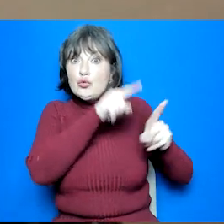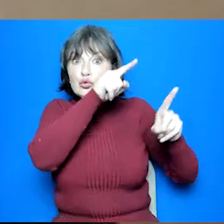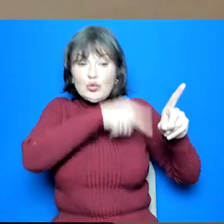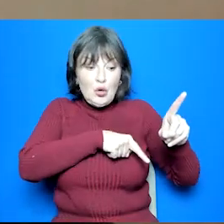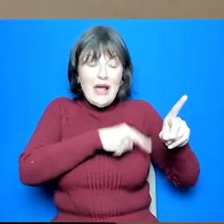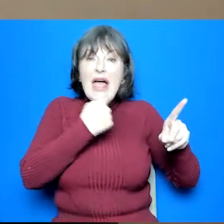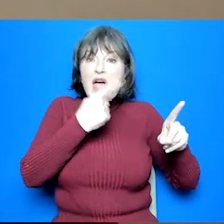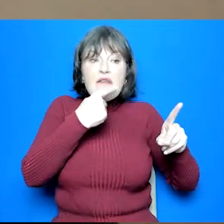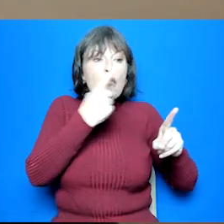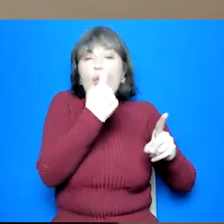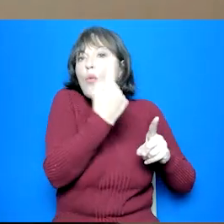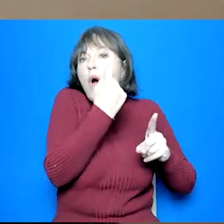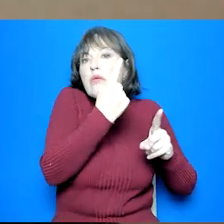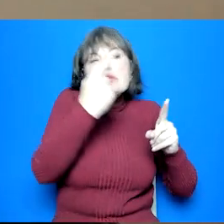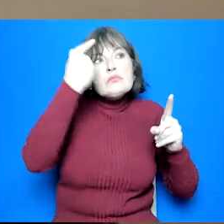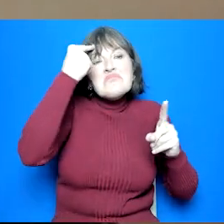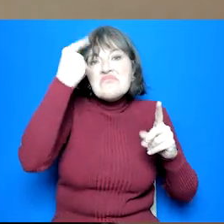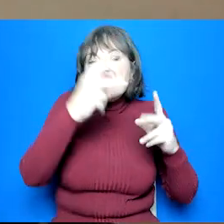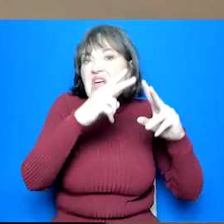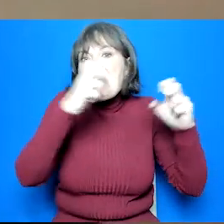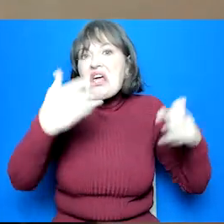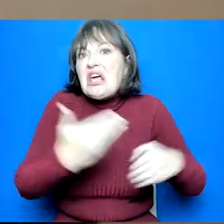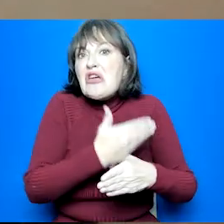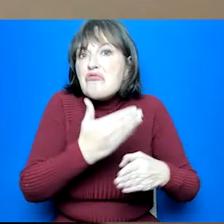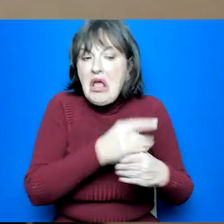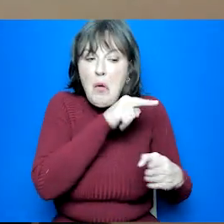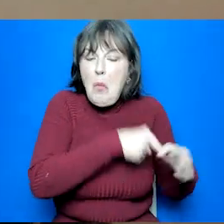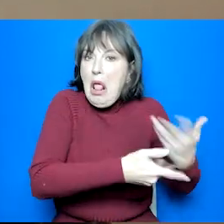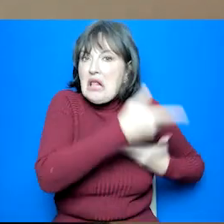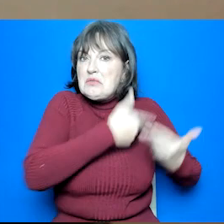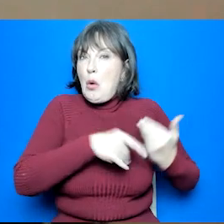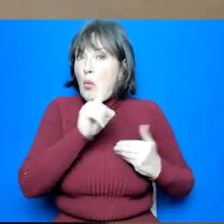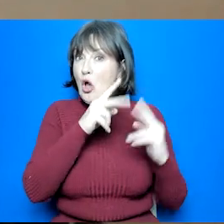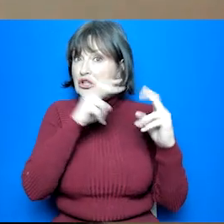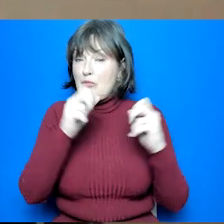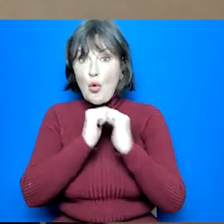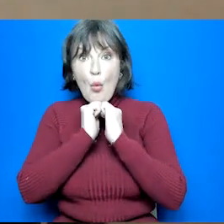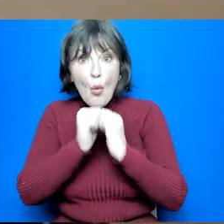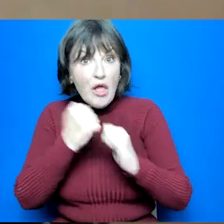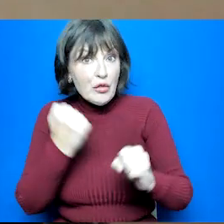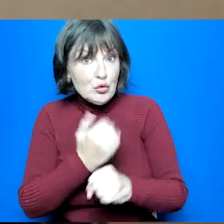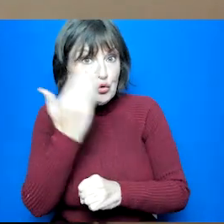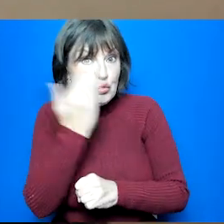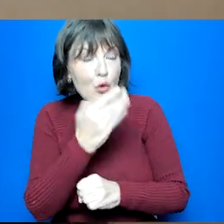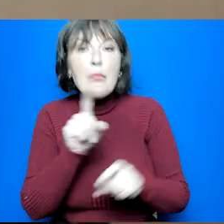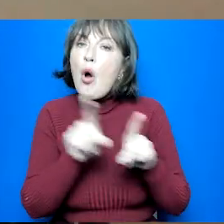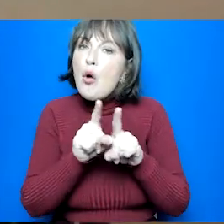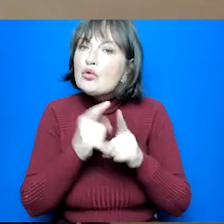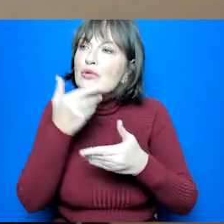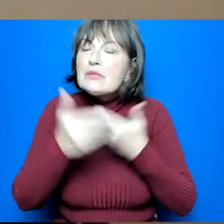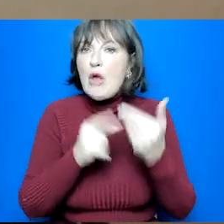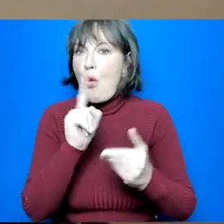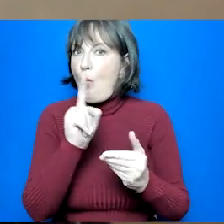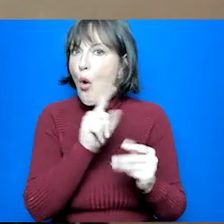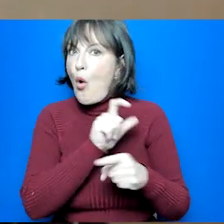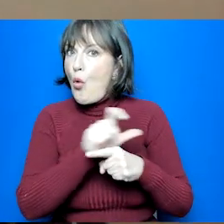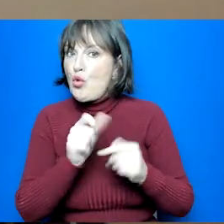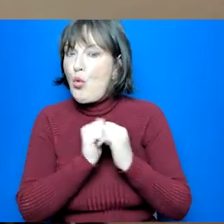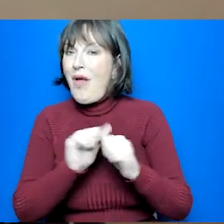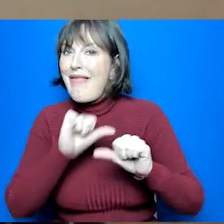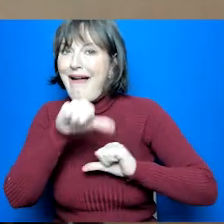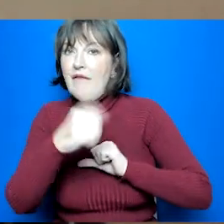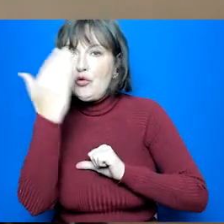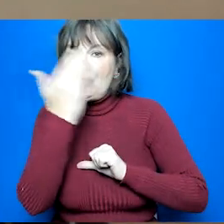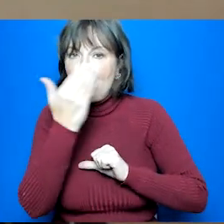needed at school as well as any courses they might need to do after school. To look for information about specific courses